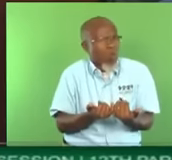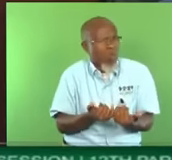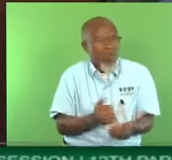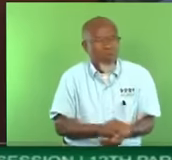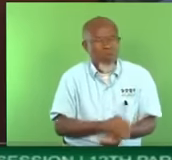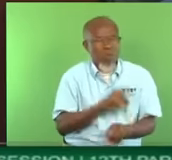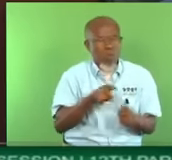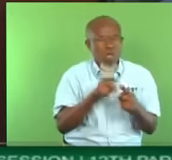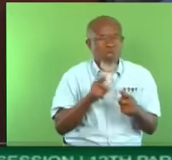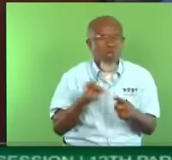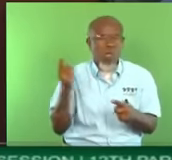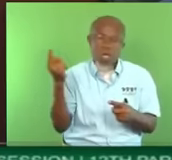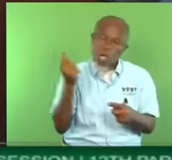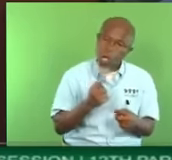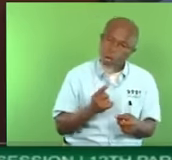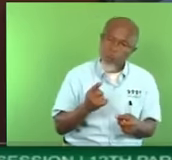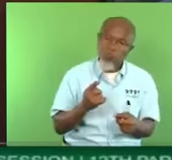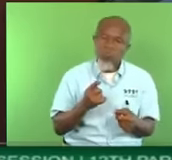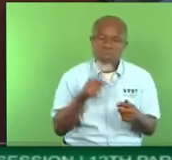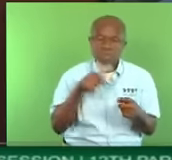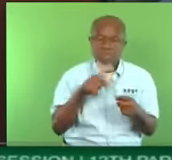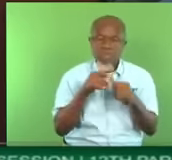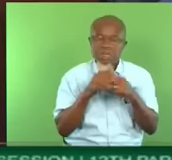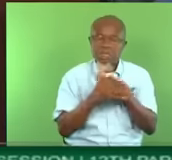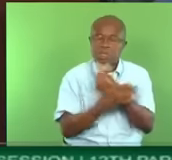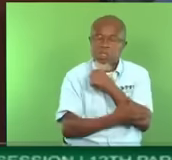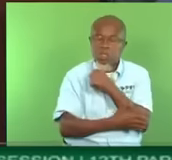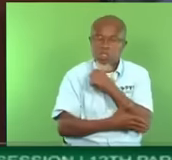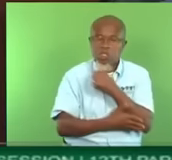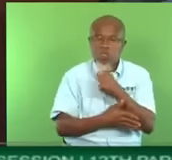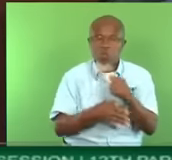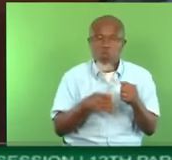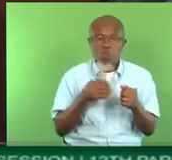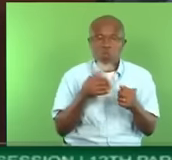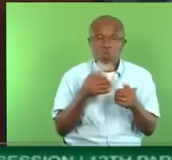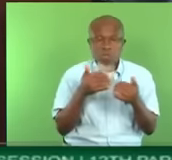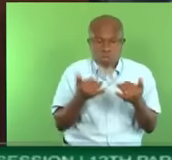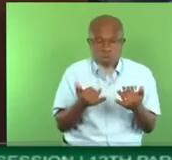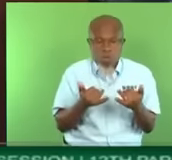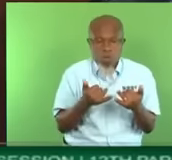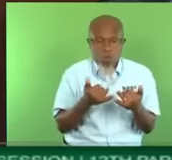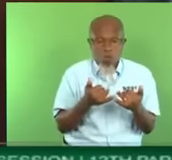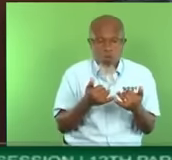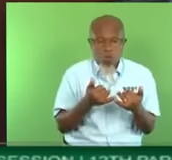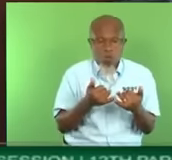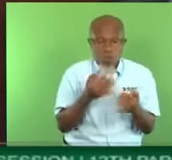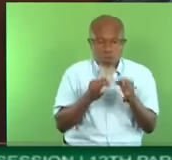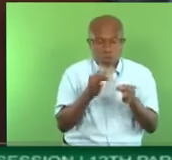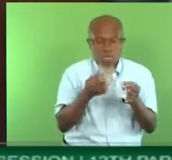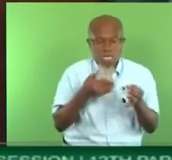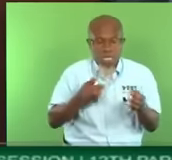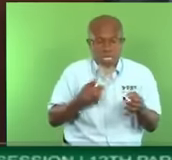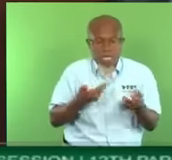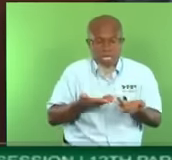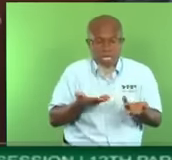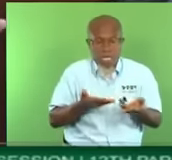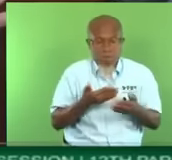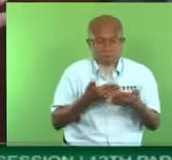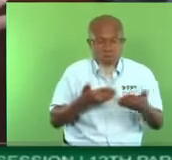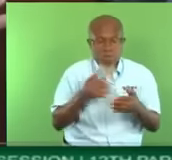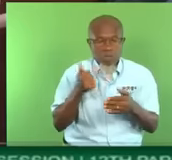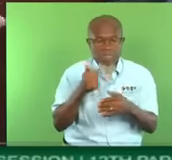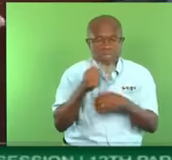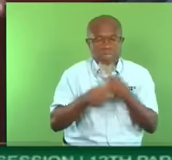When you come to this country today, if you were here 10, 20 years ago, I imagine, and in great respect even when Mr. Manning was Prime Minister,